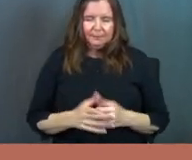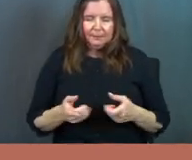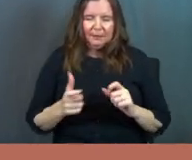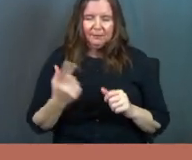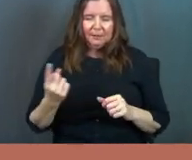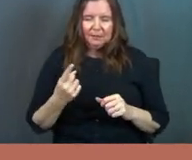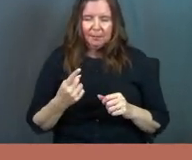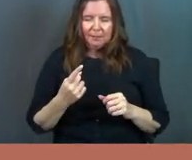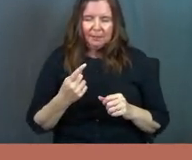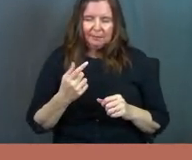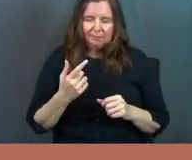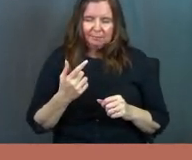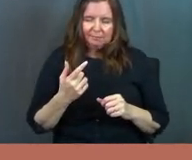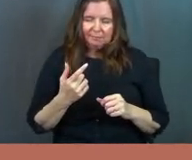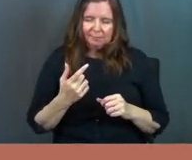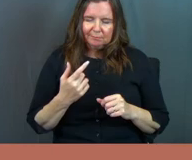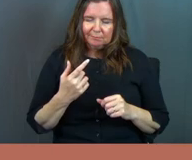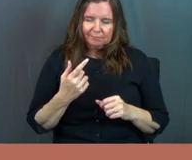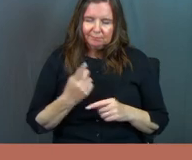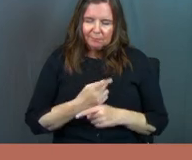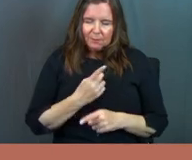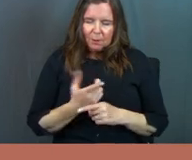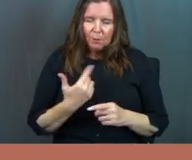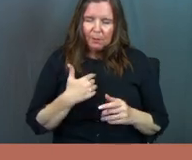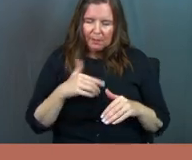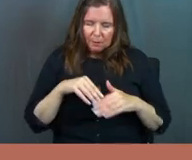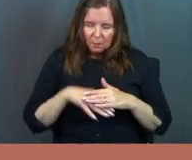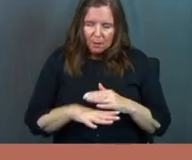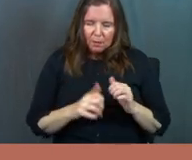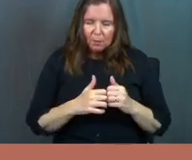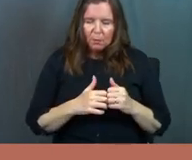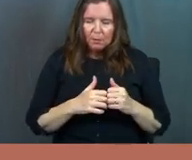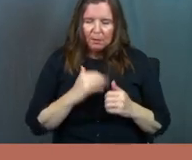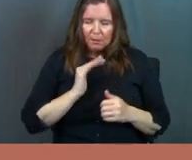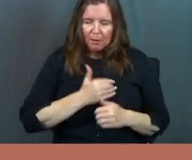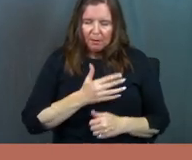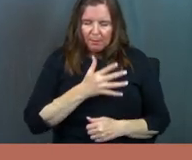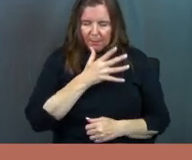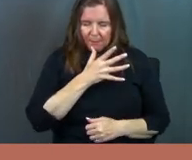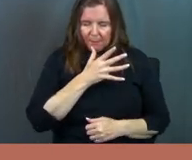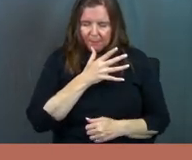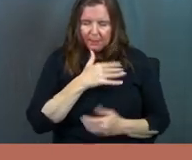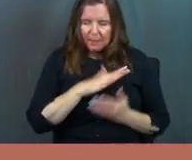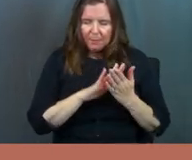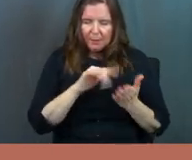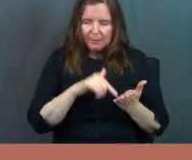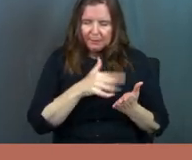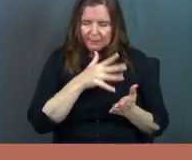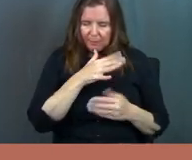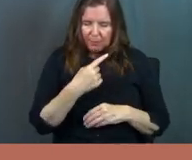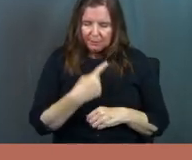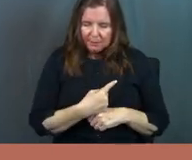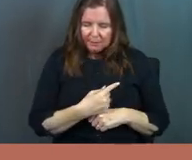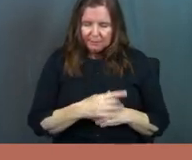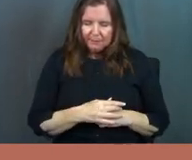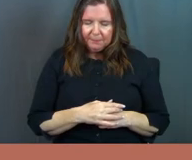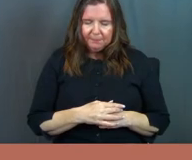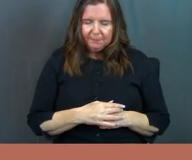Give us something practical that we can walk in with our mom. I pray that this Mother's Day